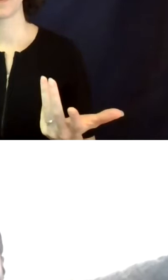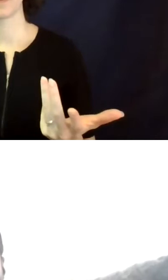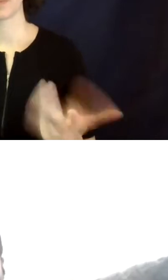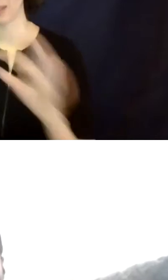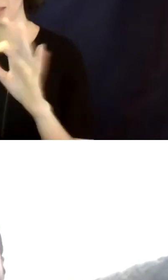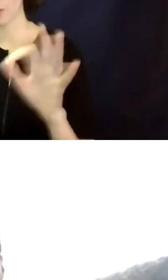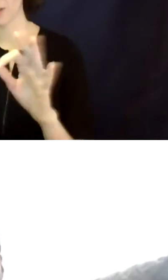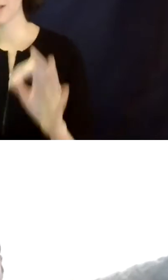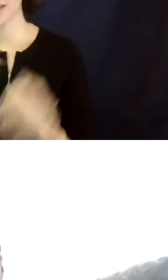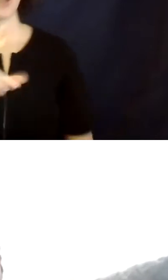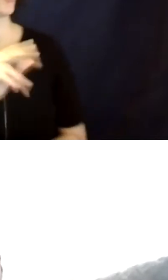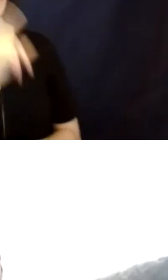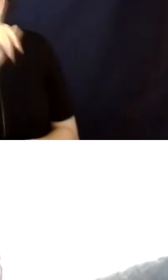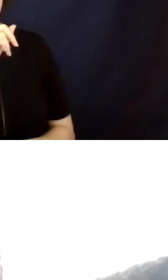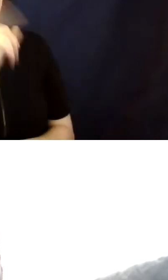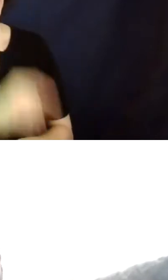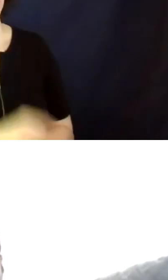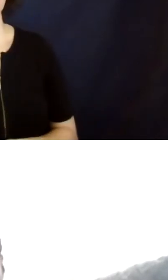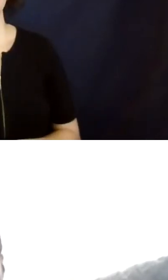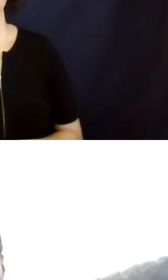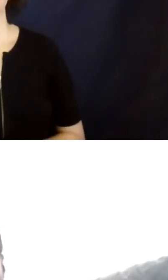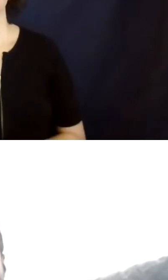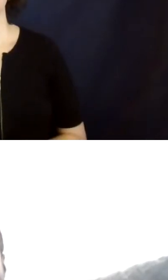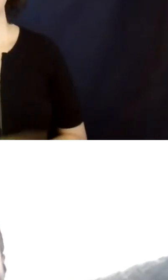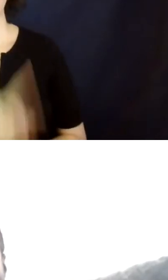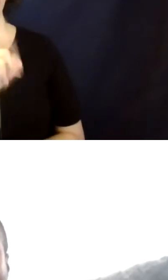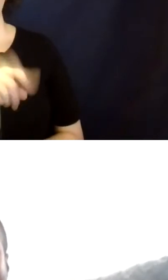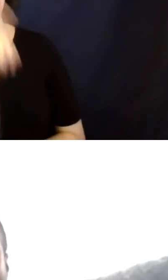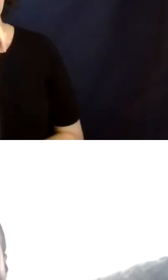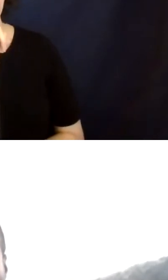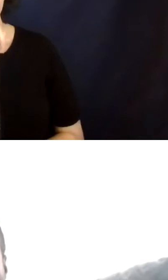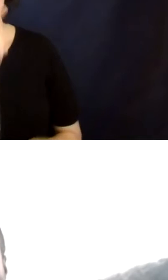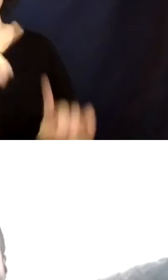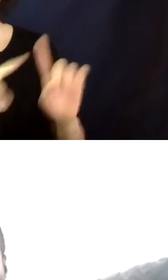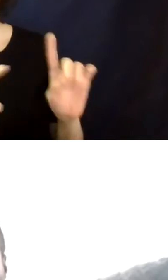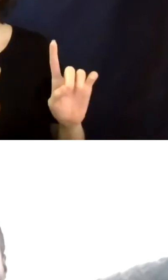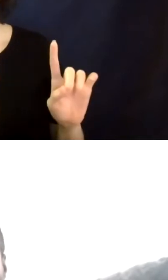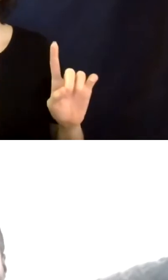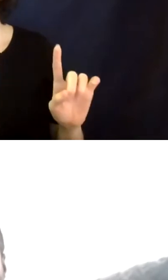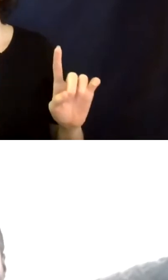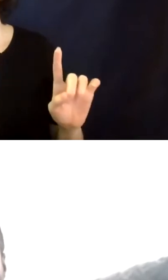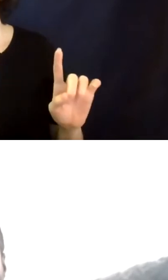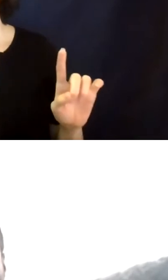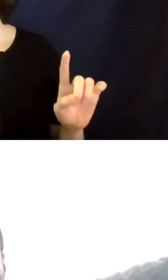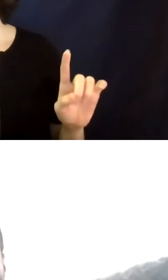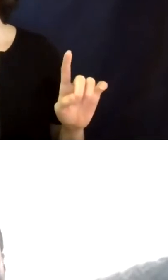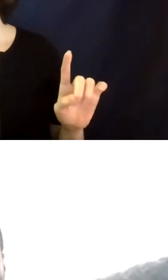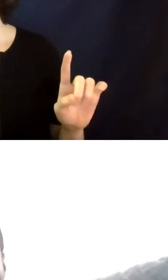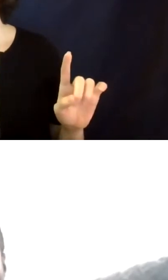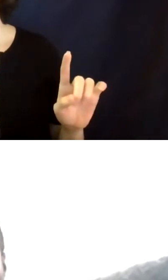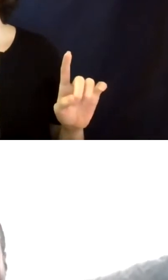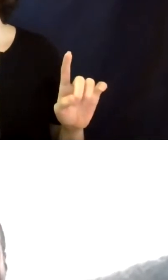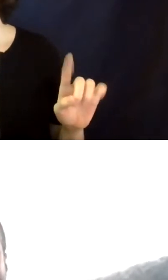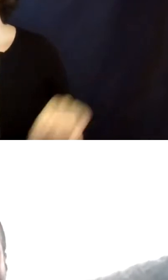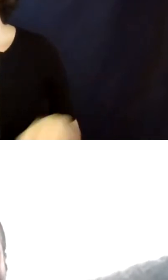say anything or? does not. However, I do encourage the, um, the